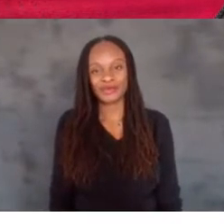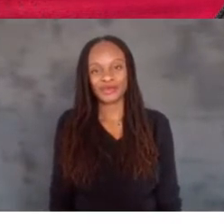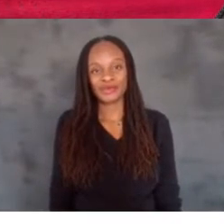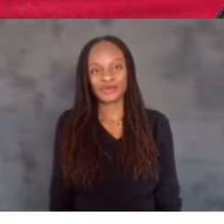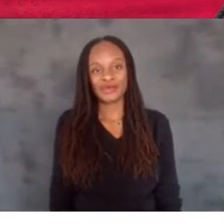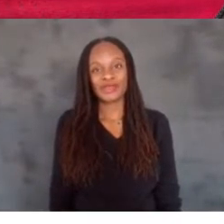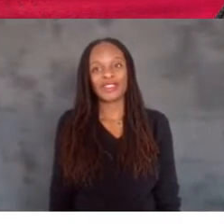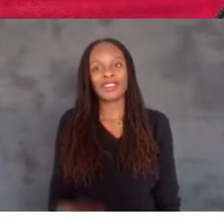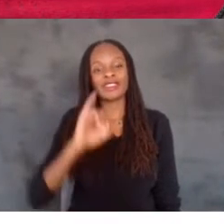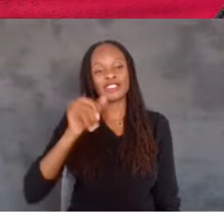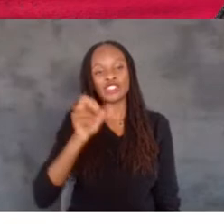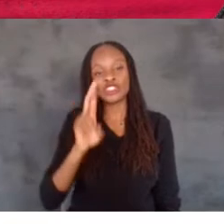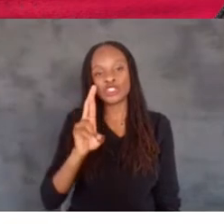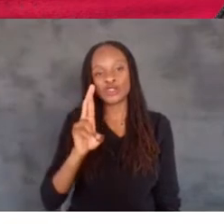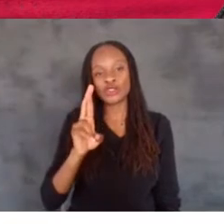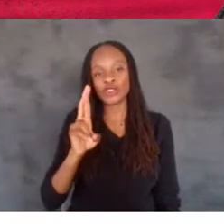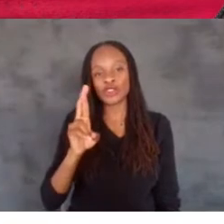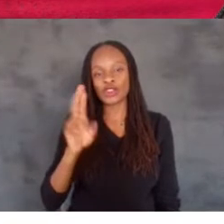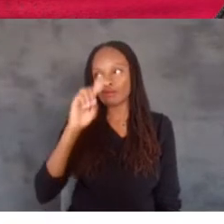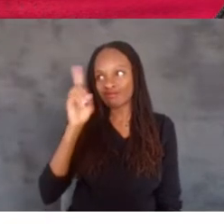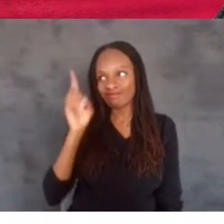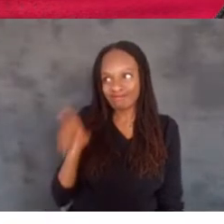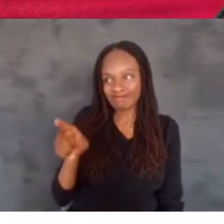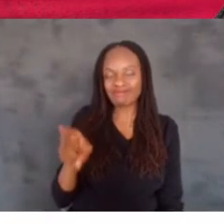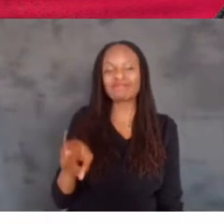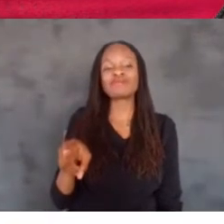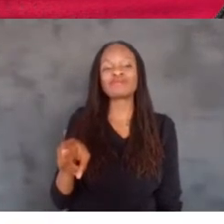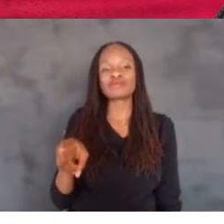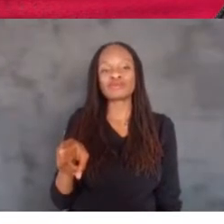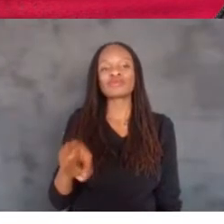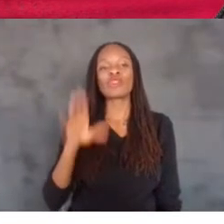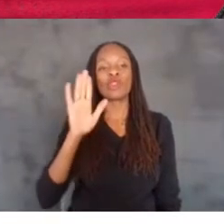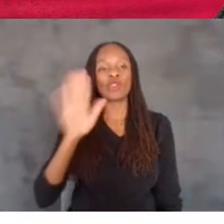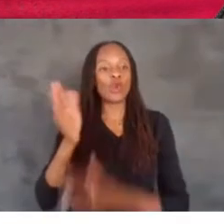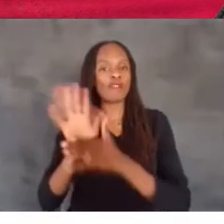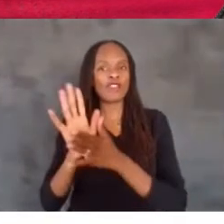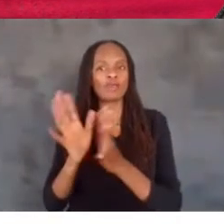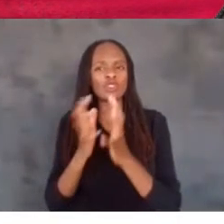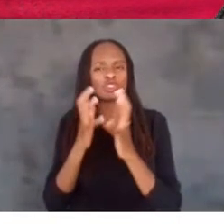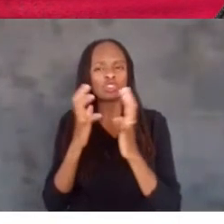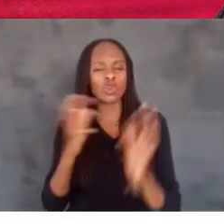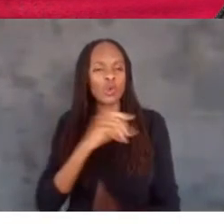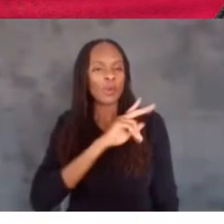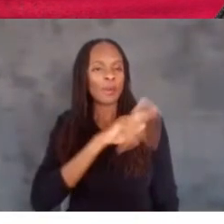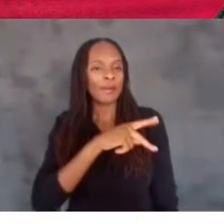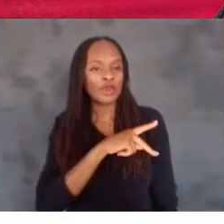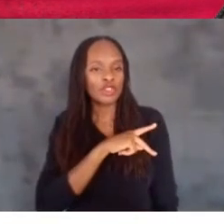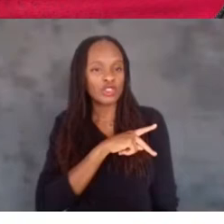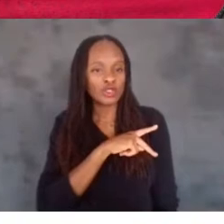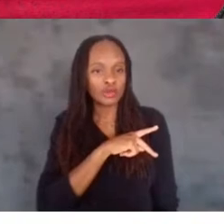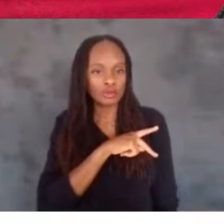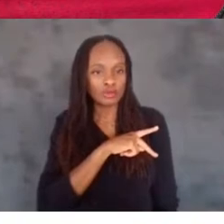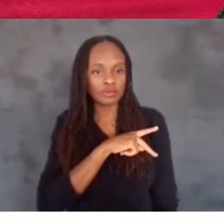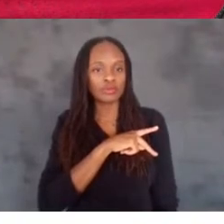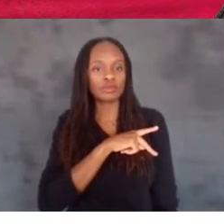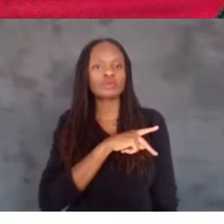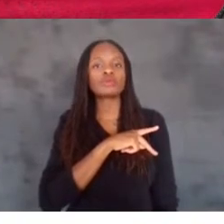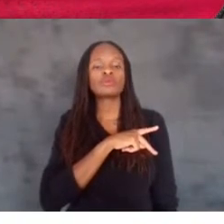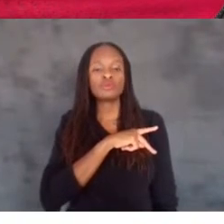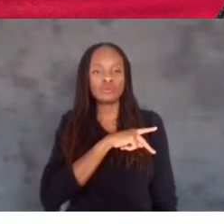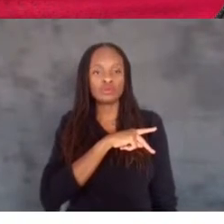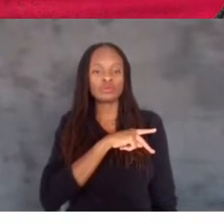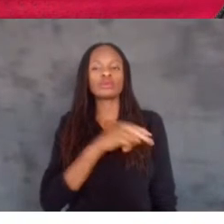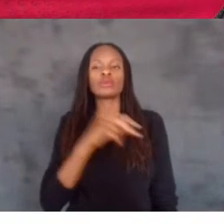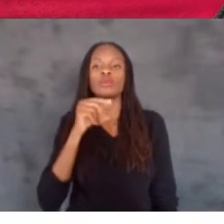Jennifer, I have a question for you. You know, your film is so personal and, you know, you really brought your